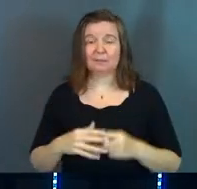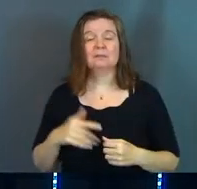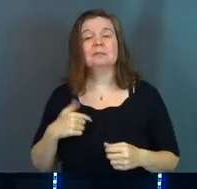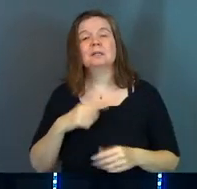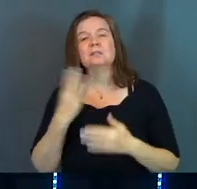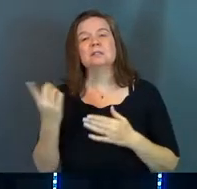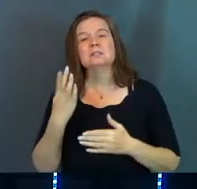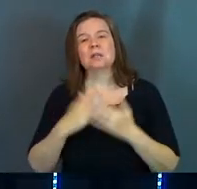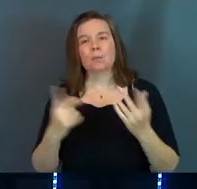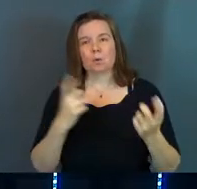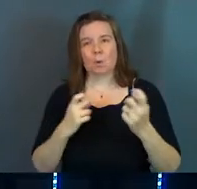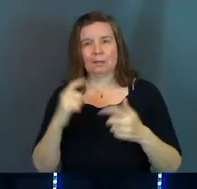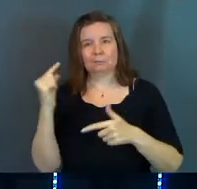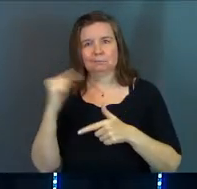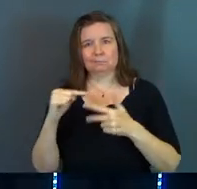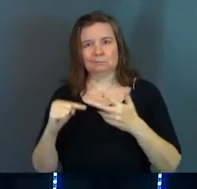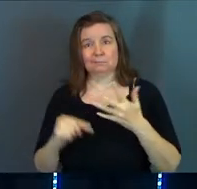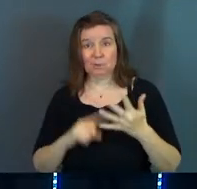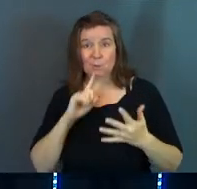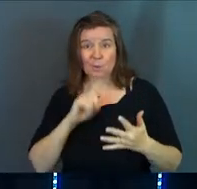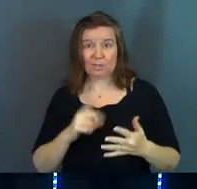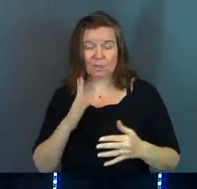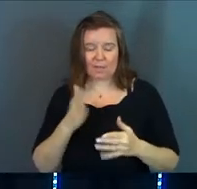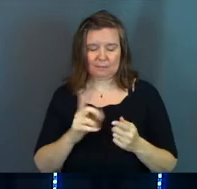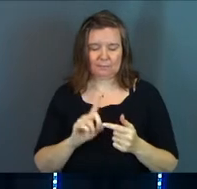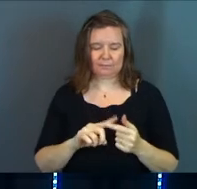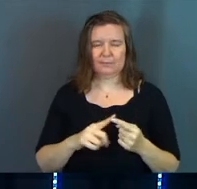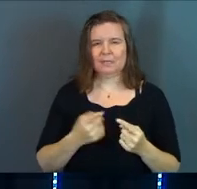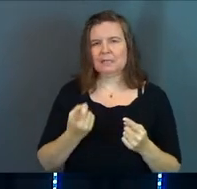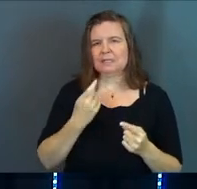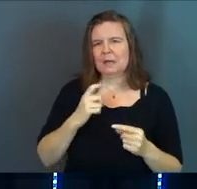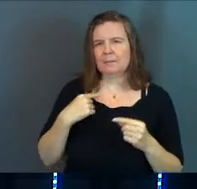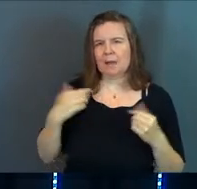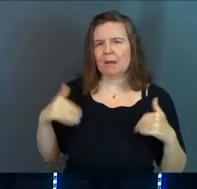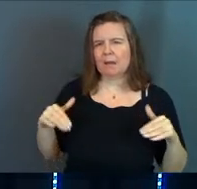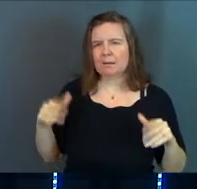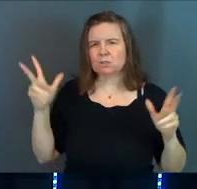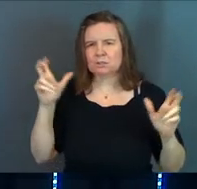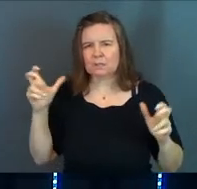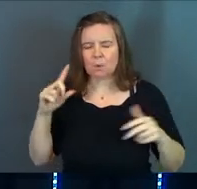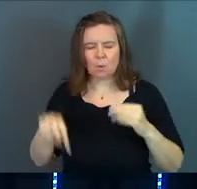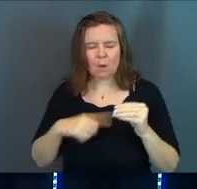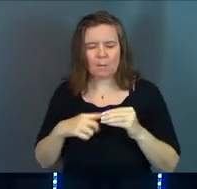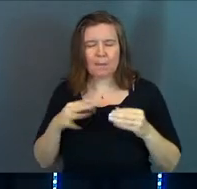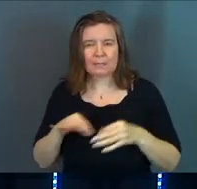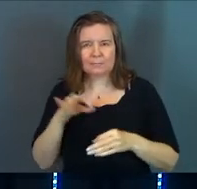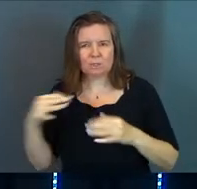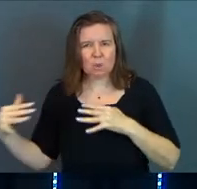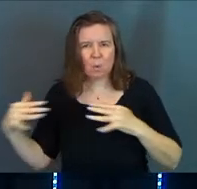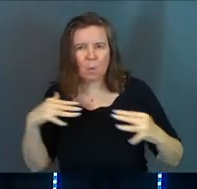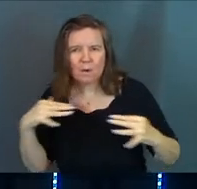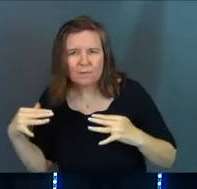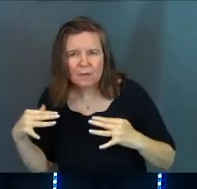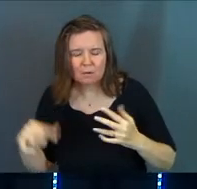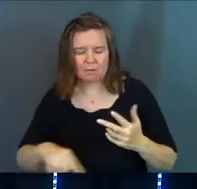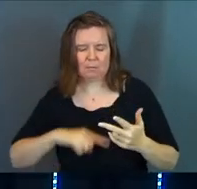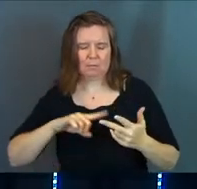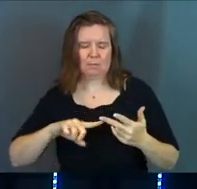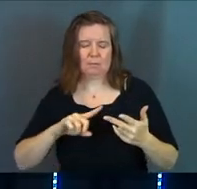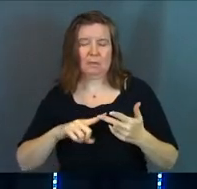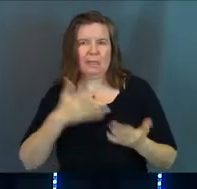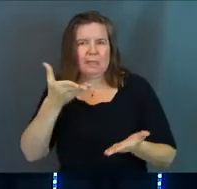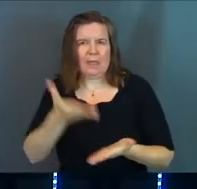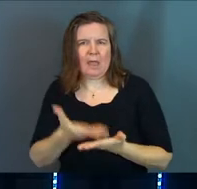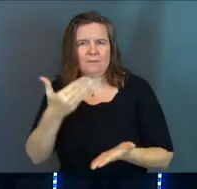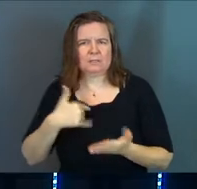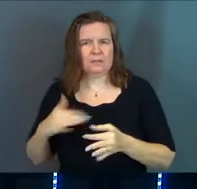Here's just some of the questions that you guys actually asked. Number one, tell us about angels and demons. What about spiritual warfare? What is the